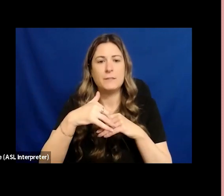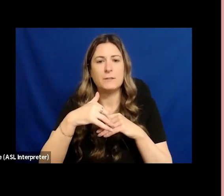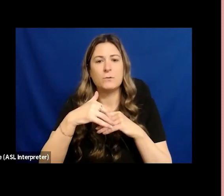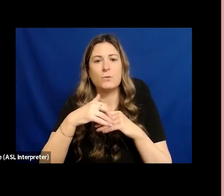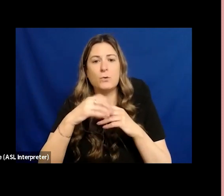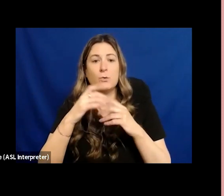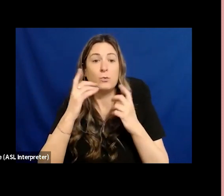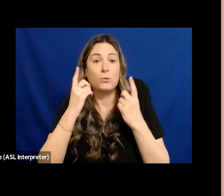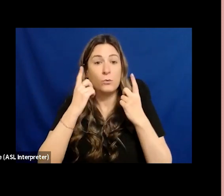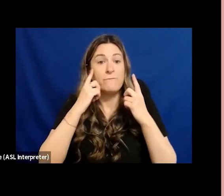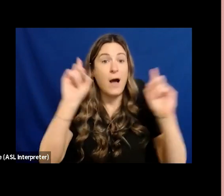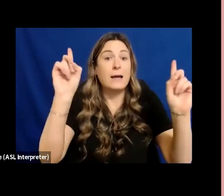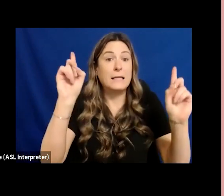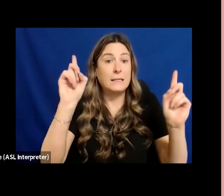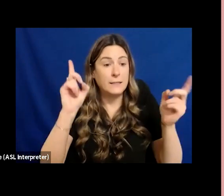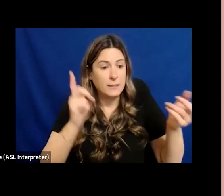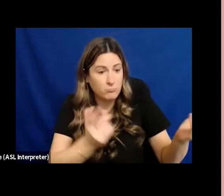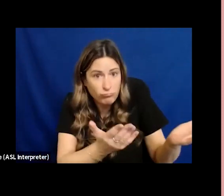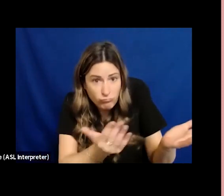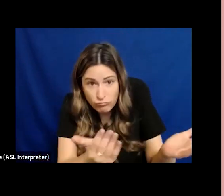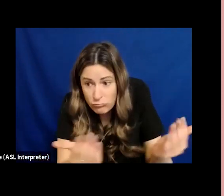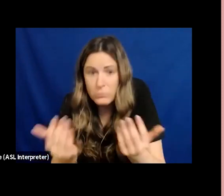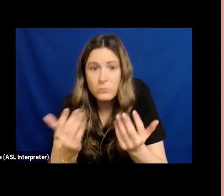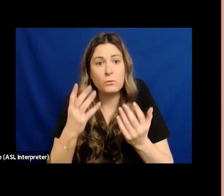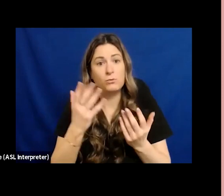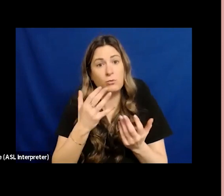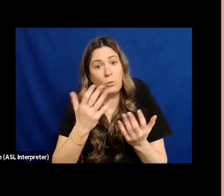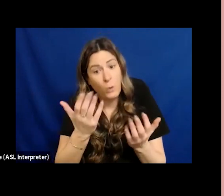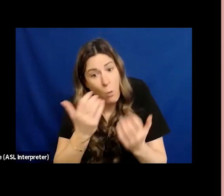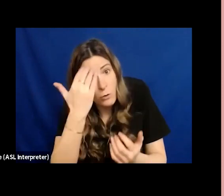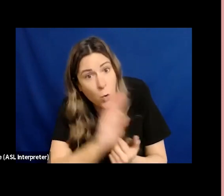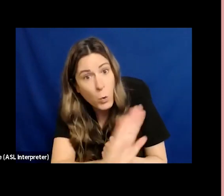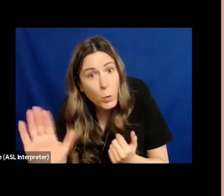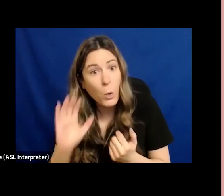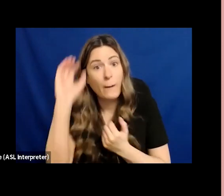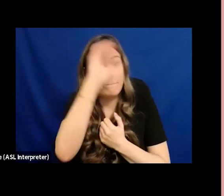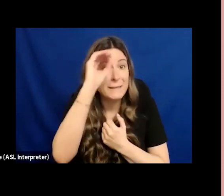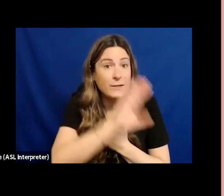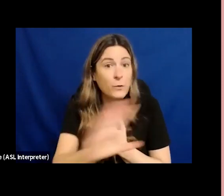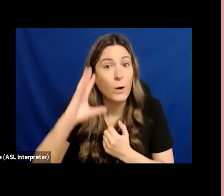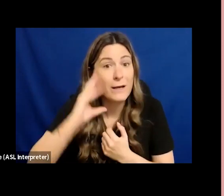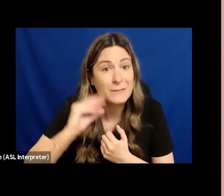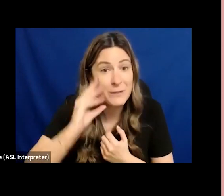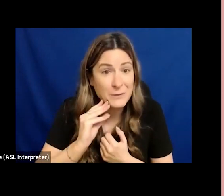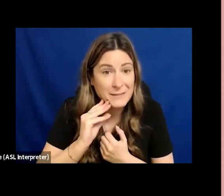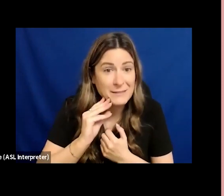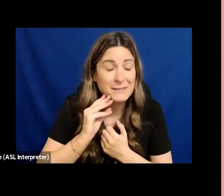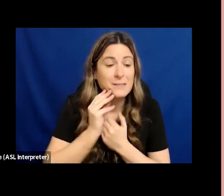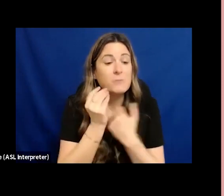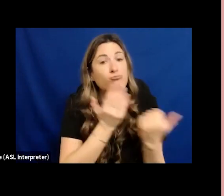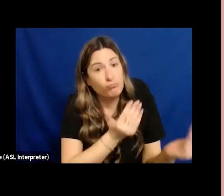requested our experience was being requested but we had very little opportunity to influence